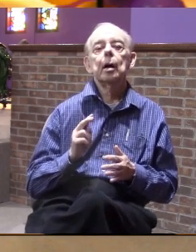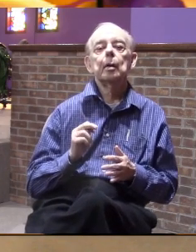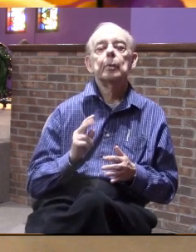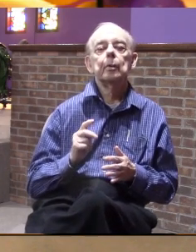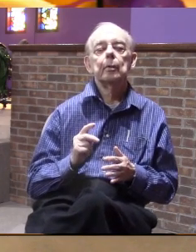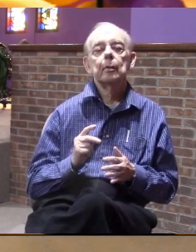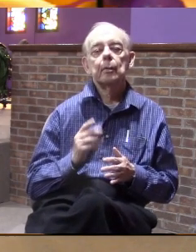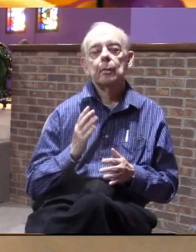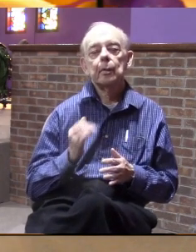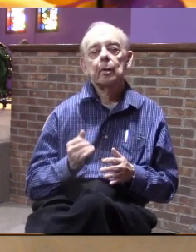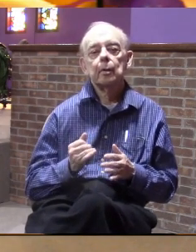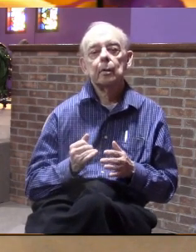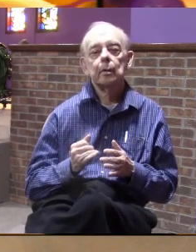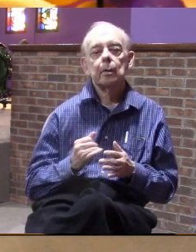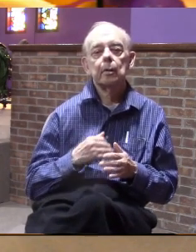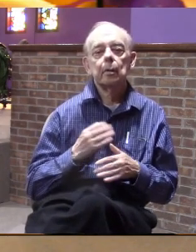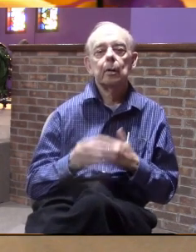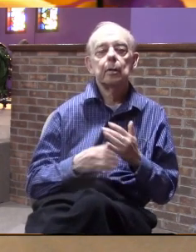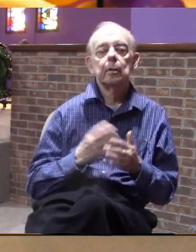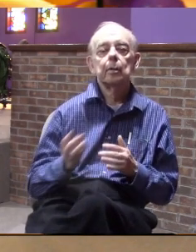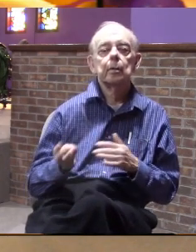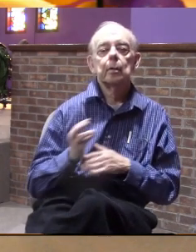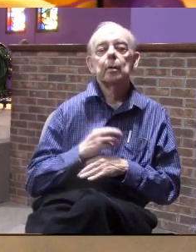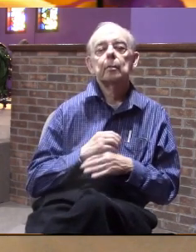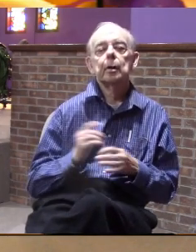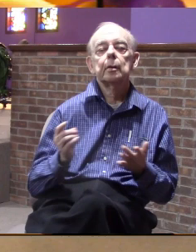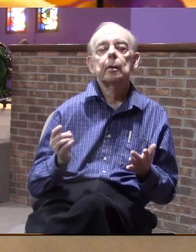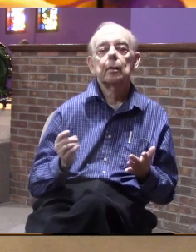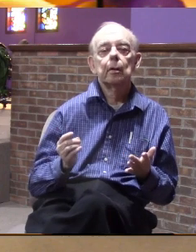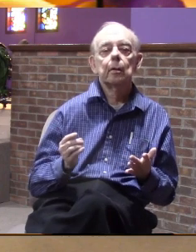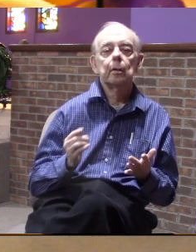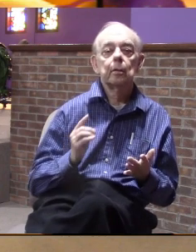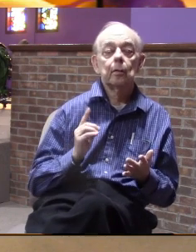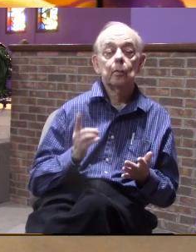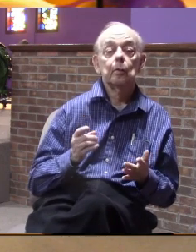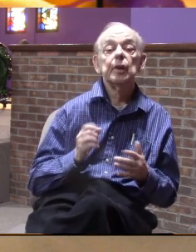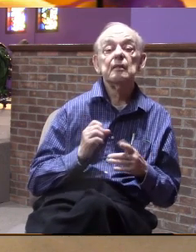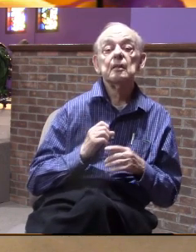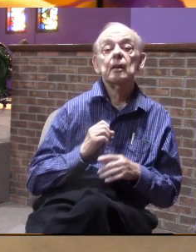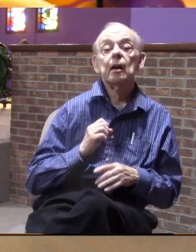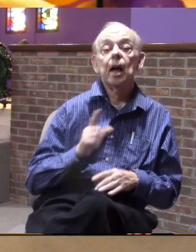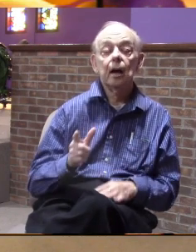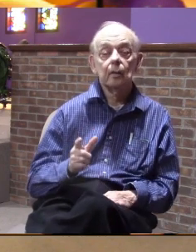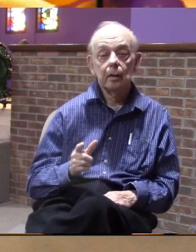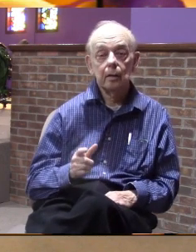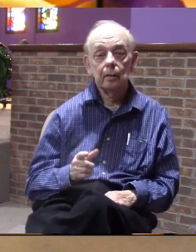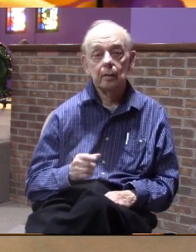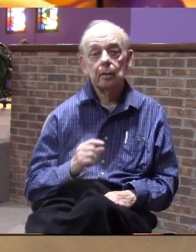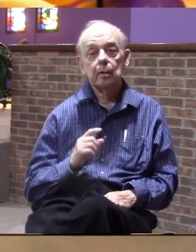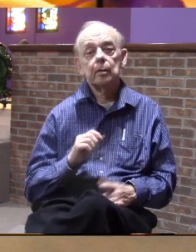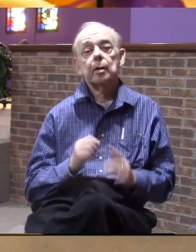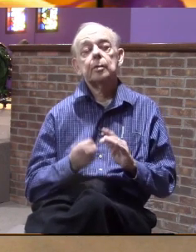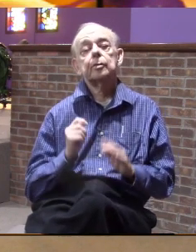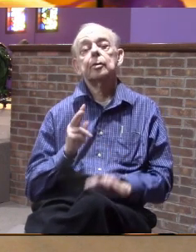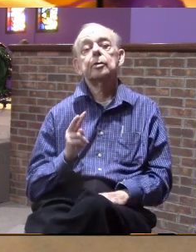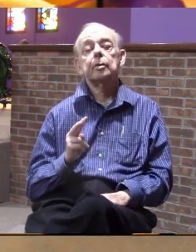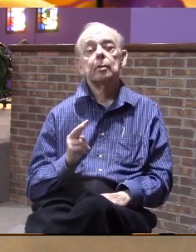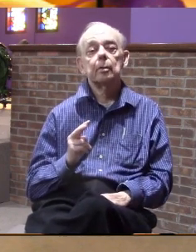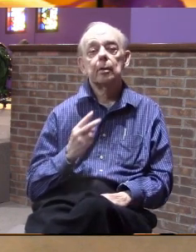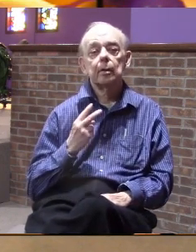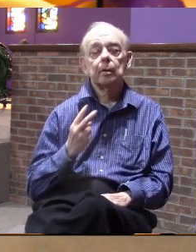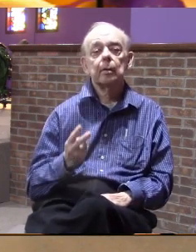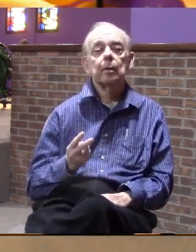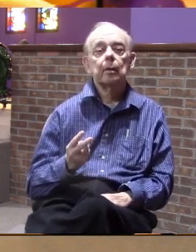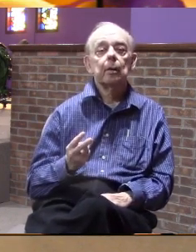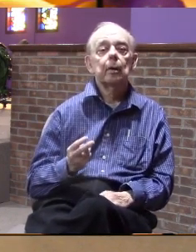because the next six days ladies and gentlemen it's going to be hell you going to turn on your TV and